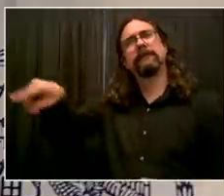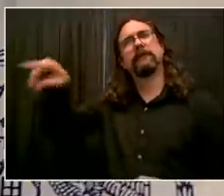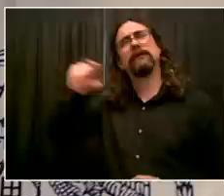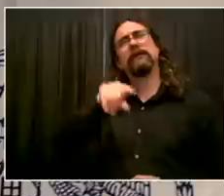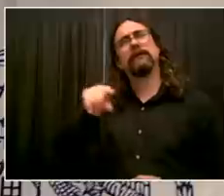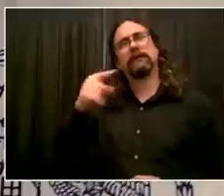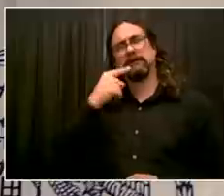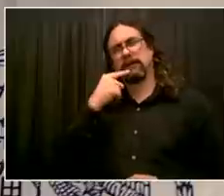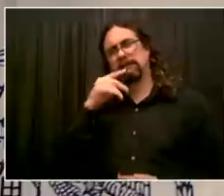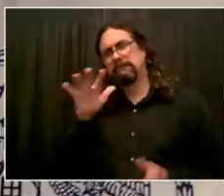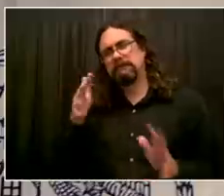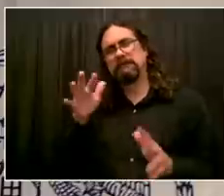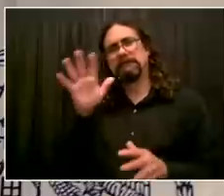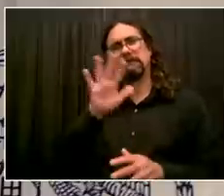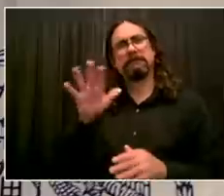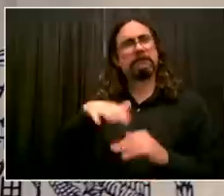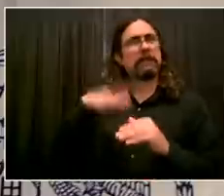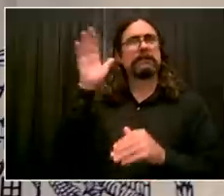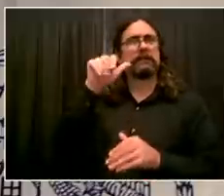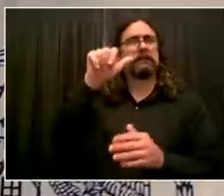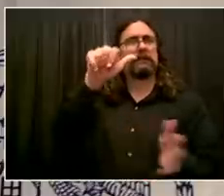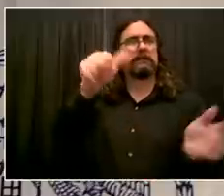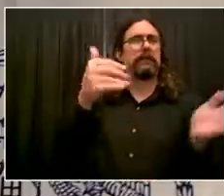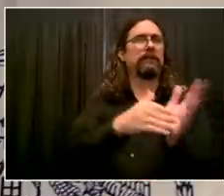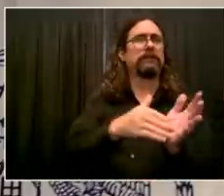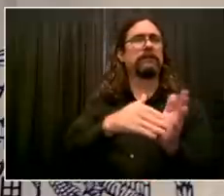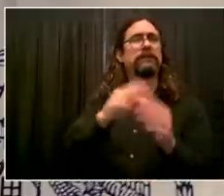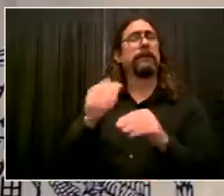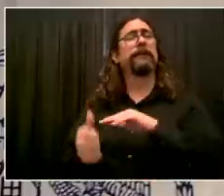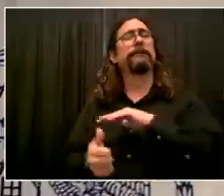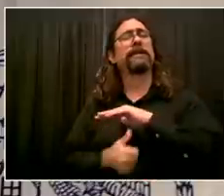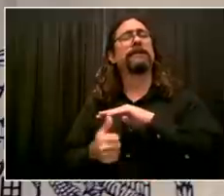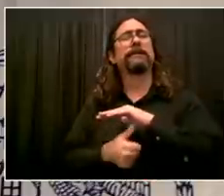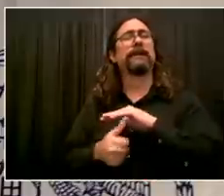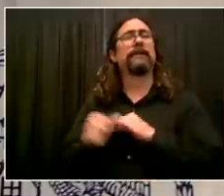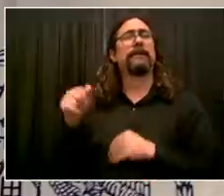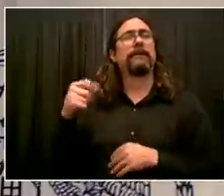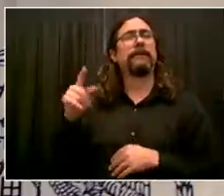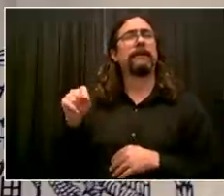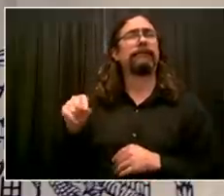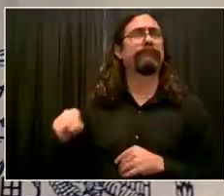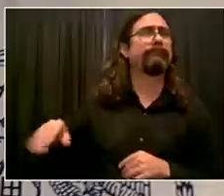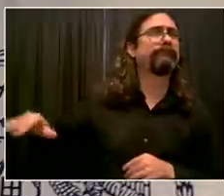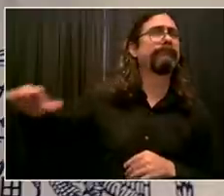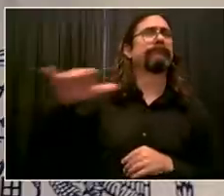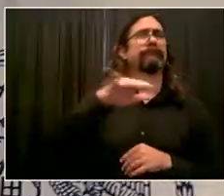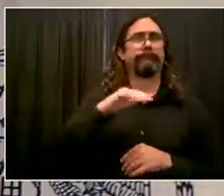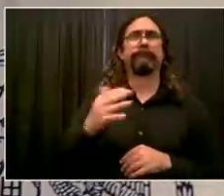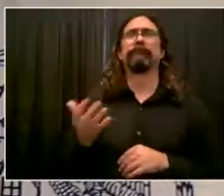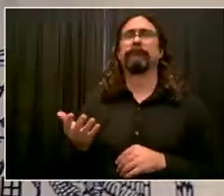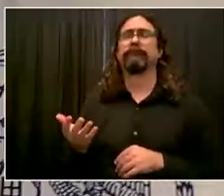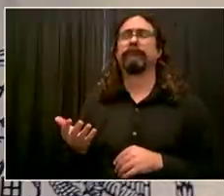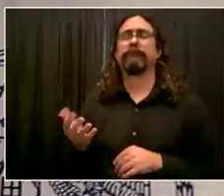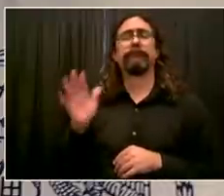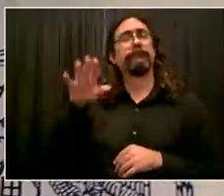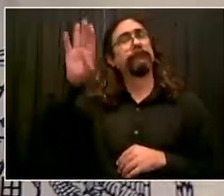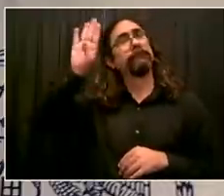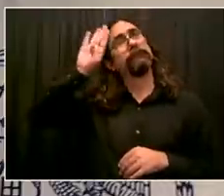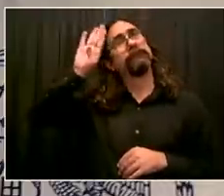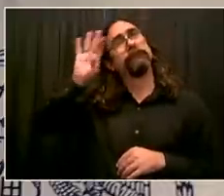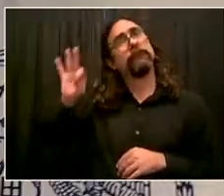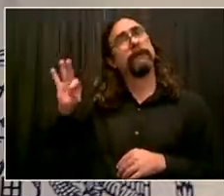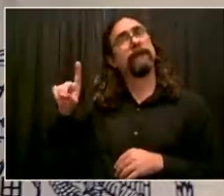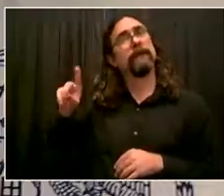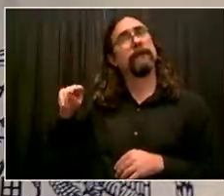FDNY inspectors, they've talked about the problem they have with the existing state law about getting access